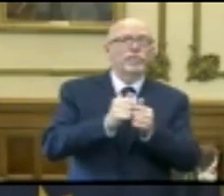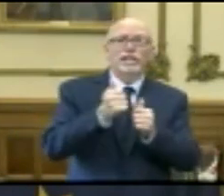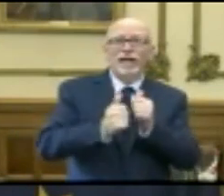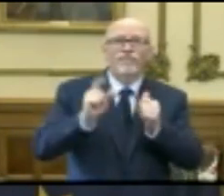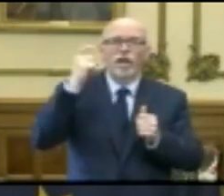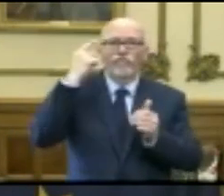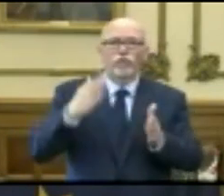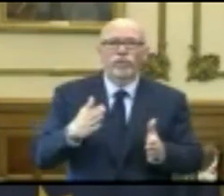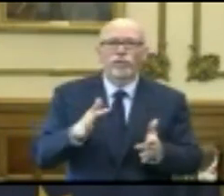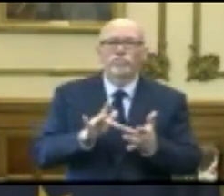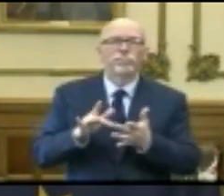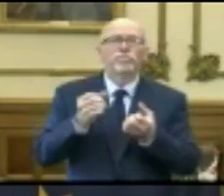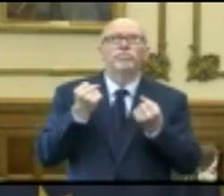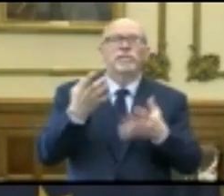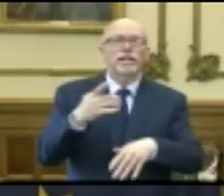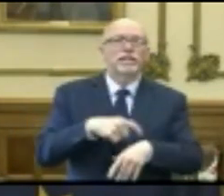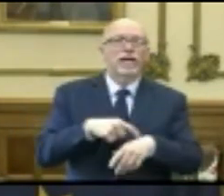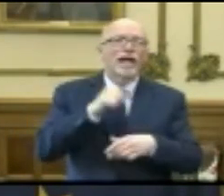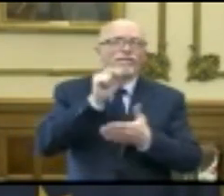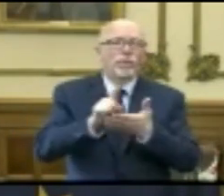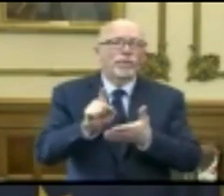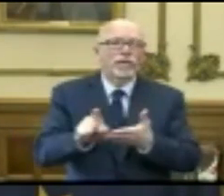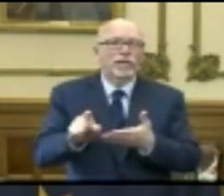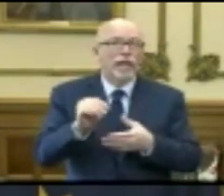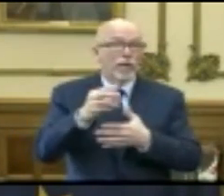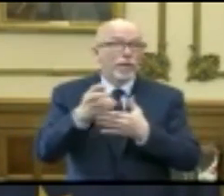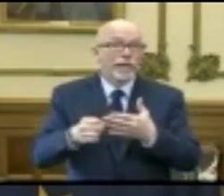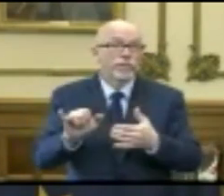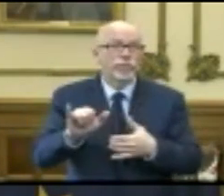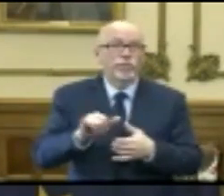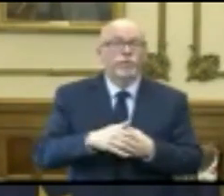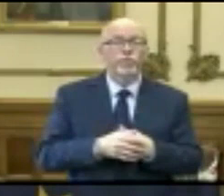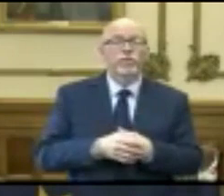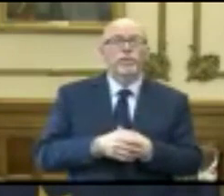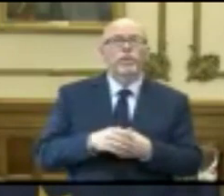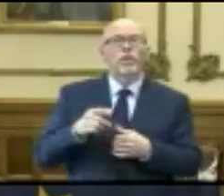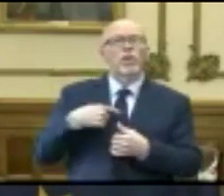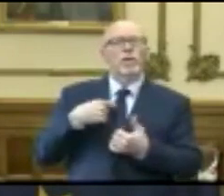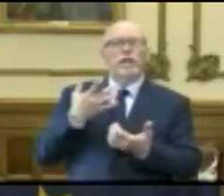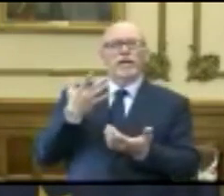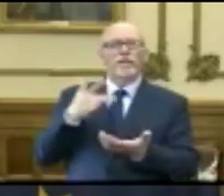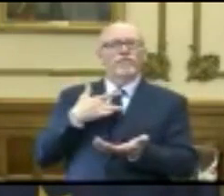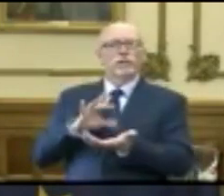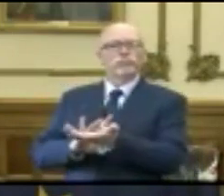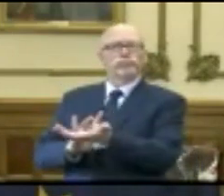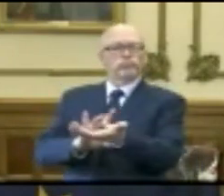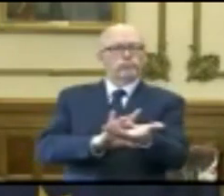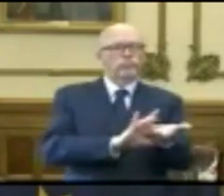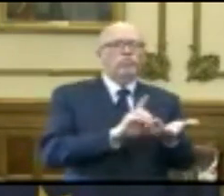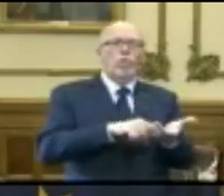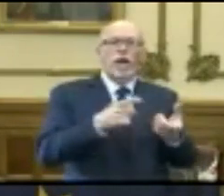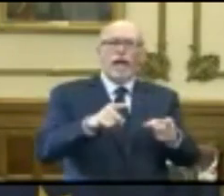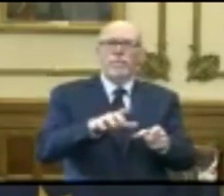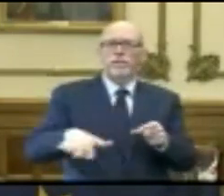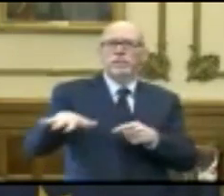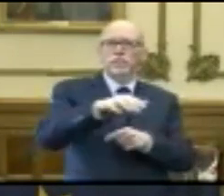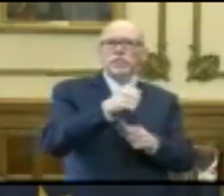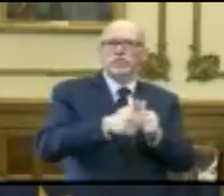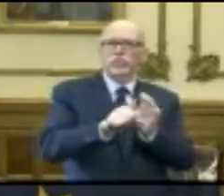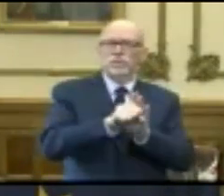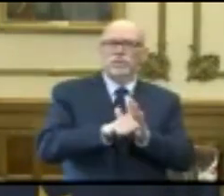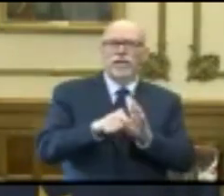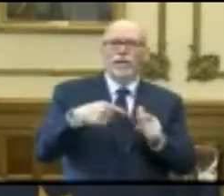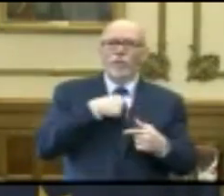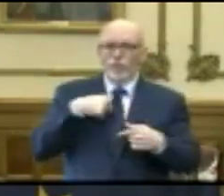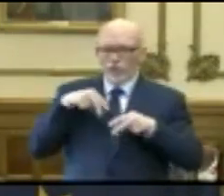quite frankly, multiple times per week and on the weekends to gauge what's going on the ground. They're looking at the same